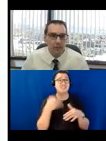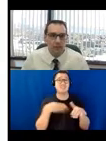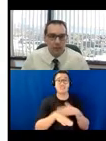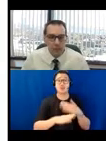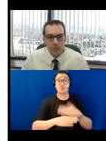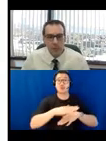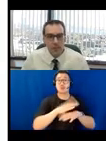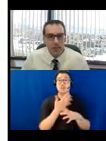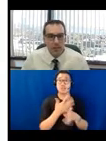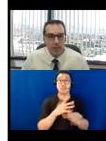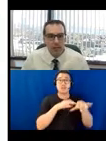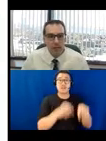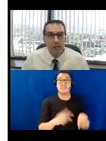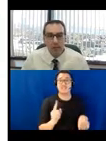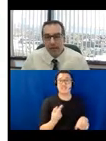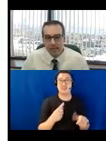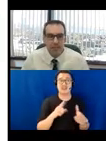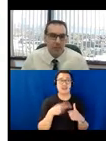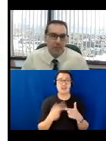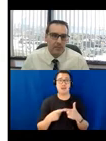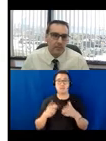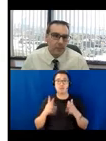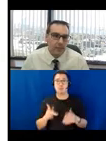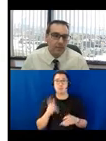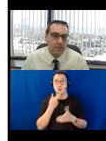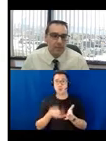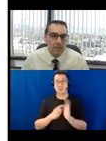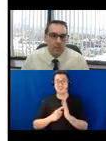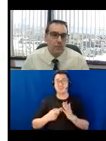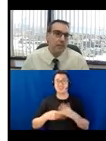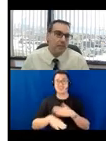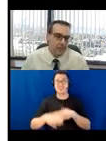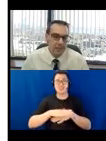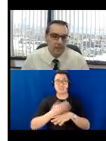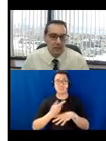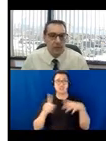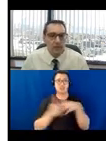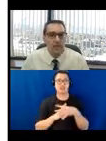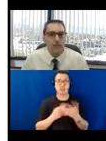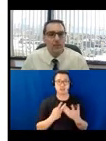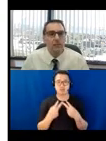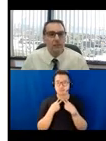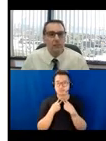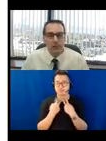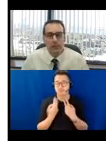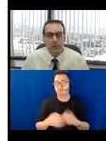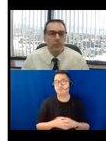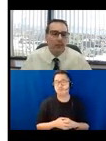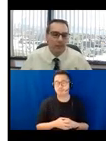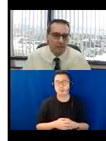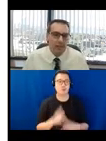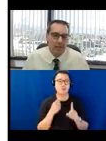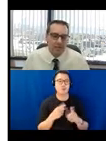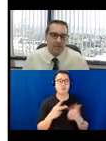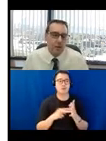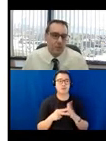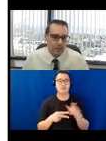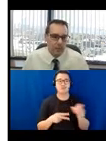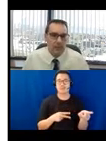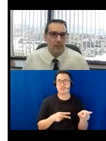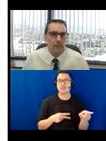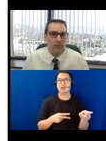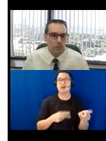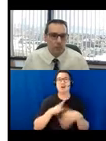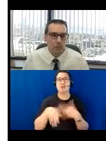shows, or in having that policy in place, shows the intent and good intention of ensuring that people will have equal access and